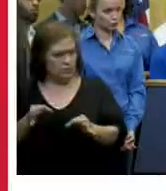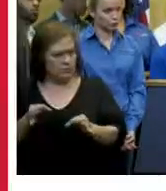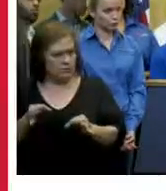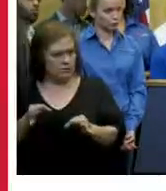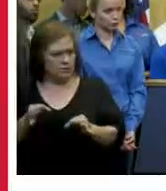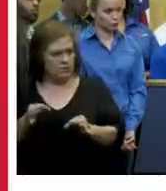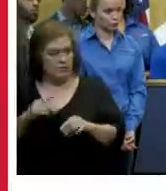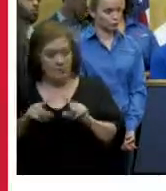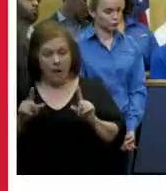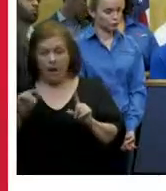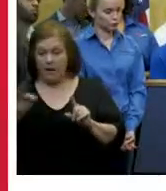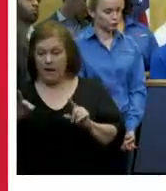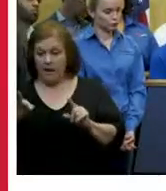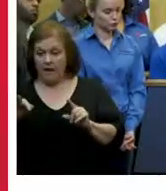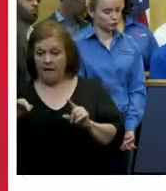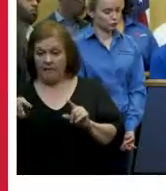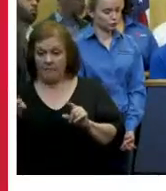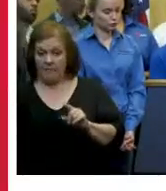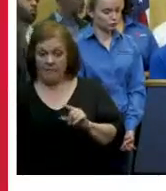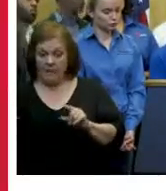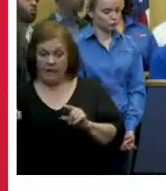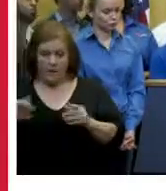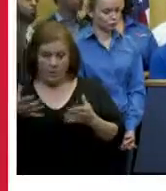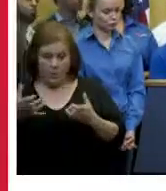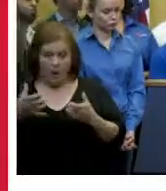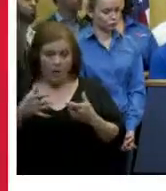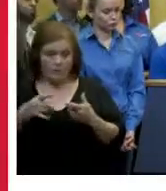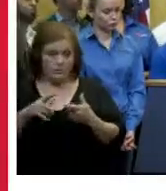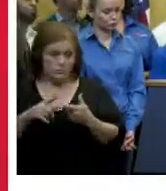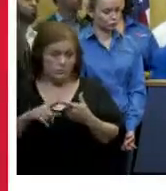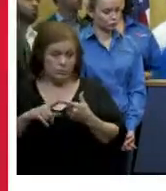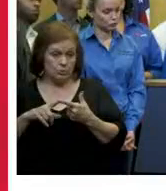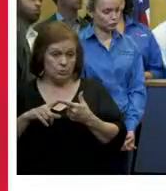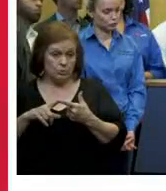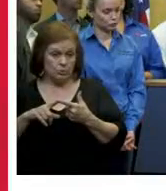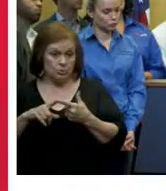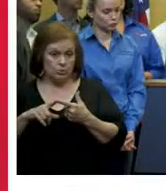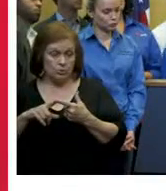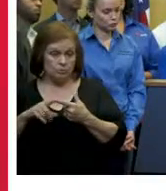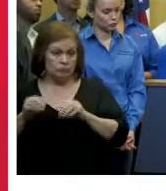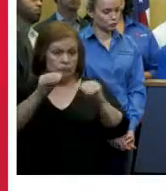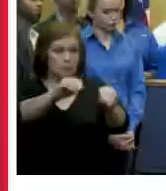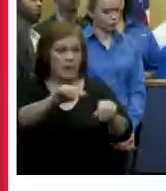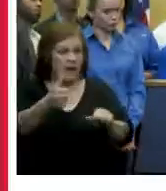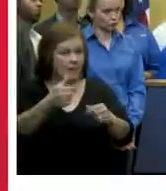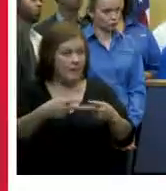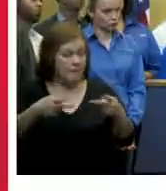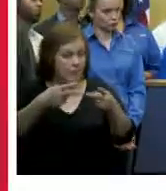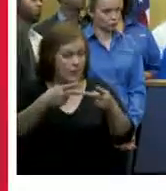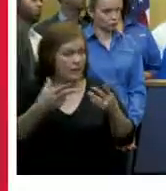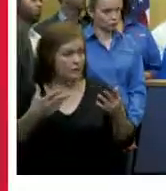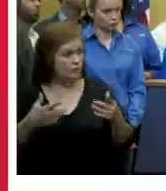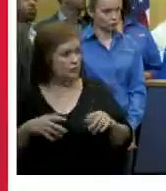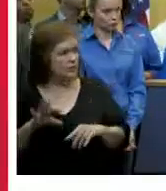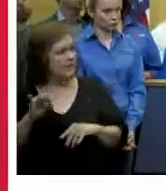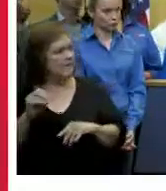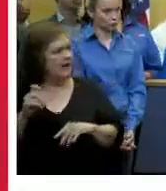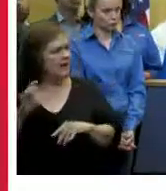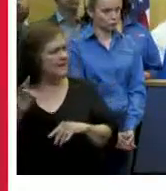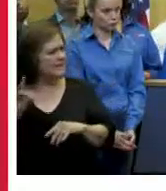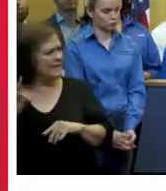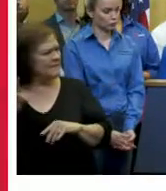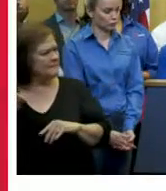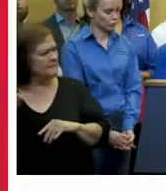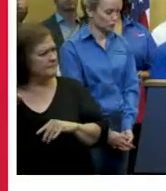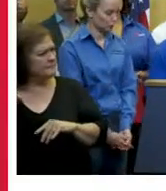not they choose to um relocate move themselves into another area kimberly kirk for mr